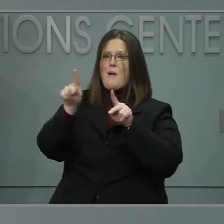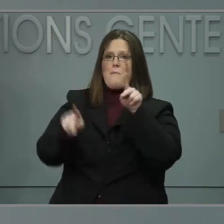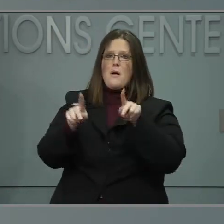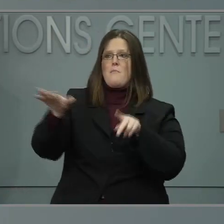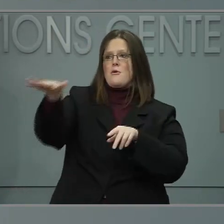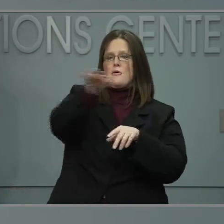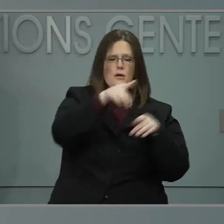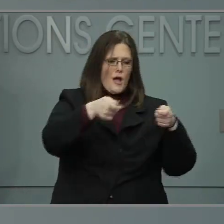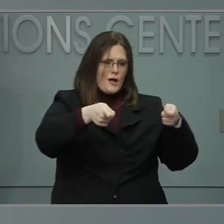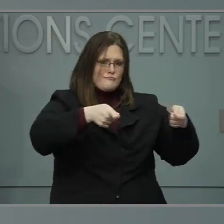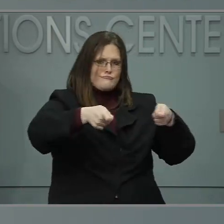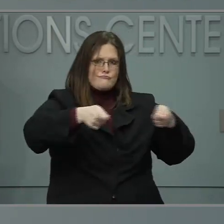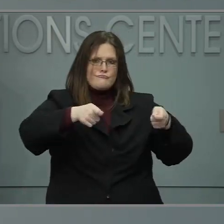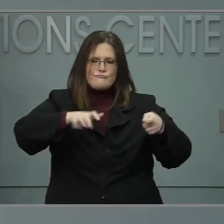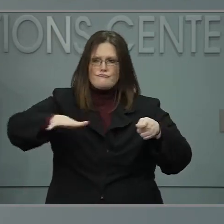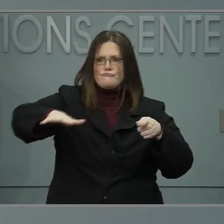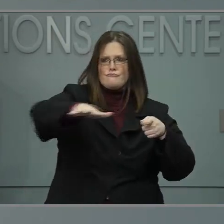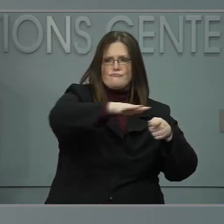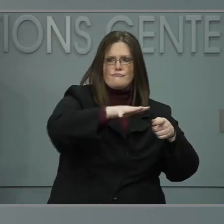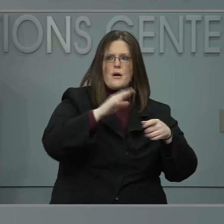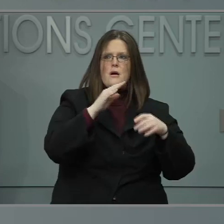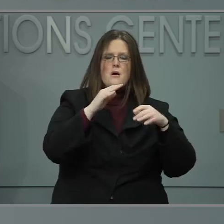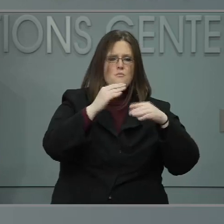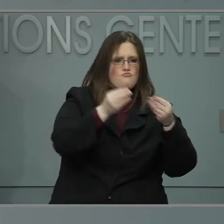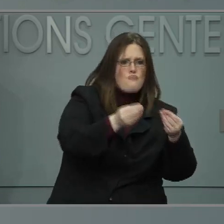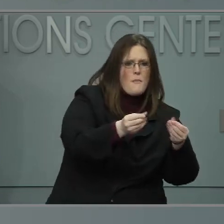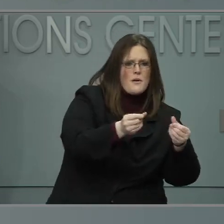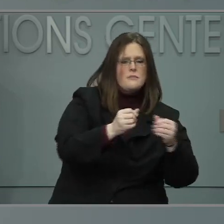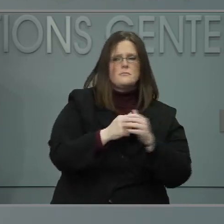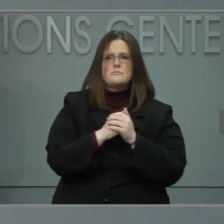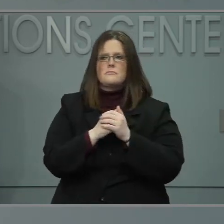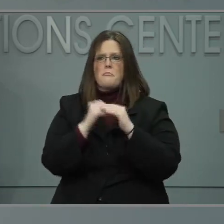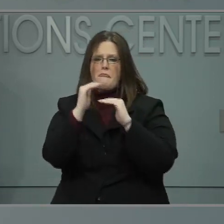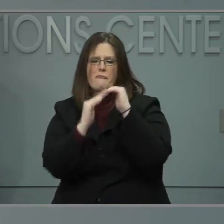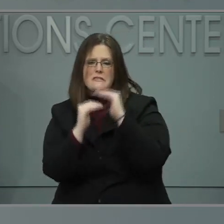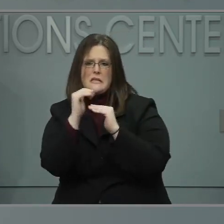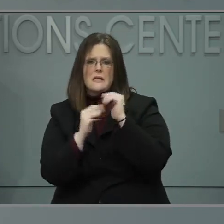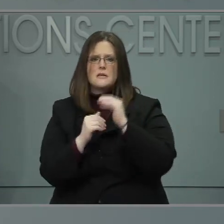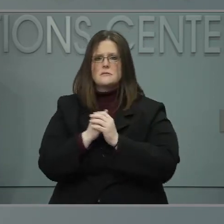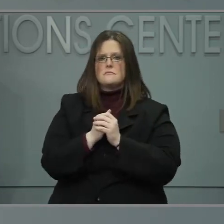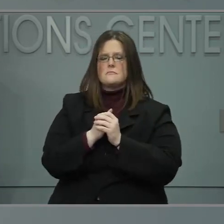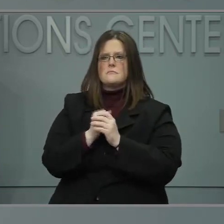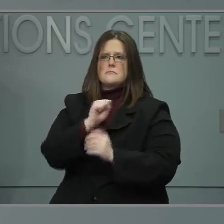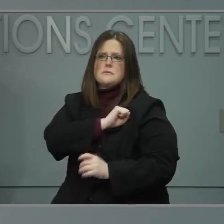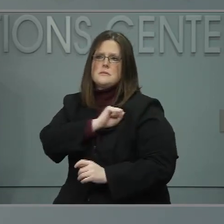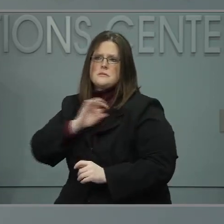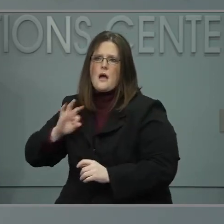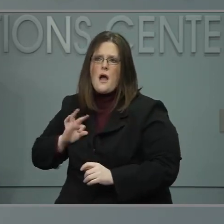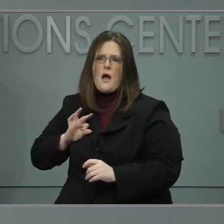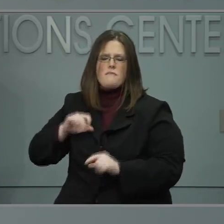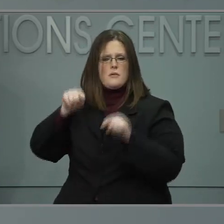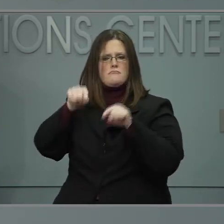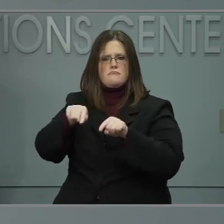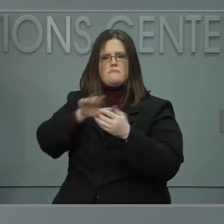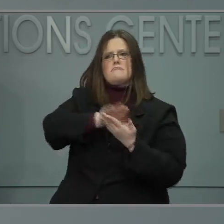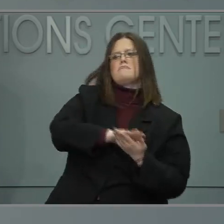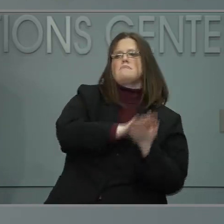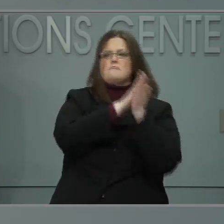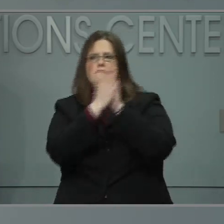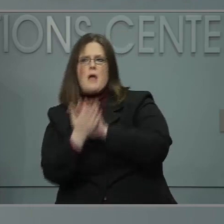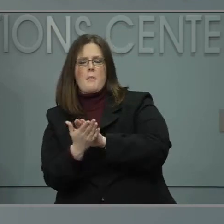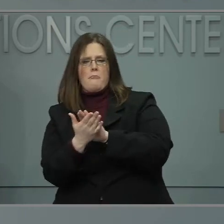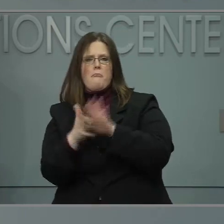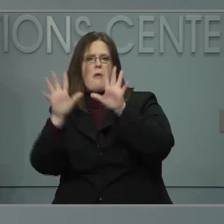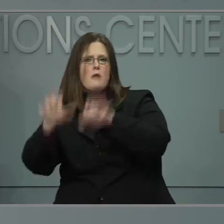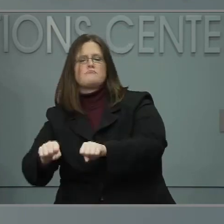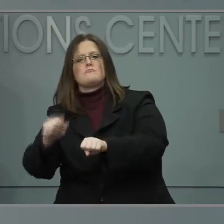including property, facilities and personnel upon request by the North Carolina Department of Health and Human Services to